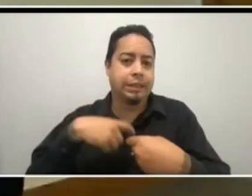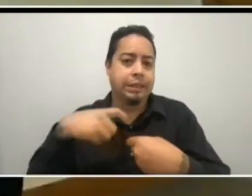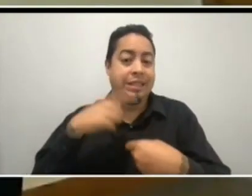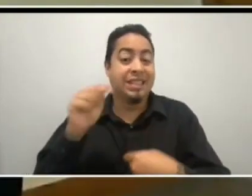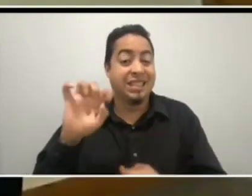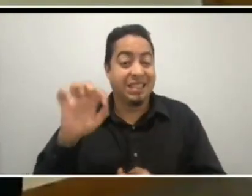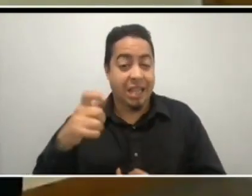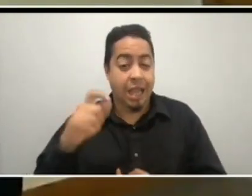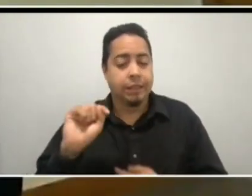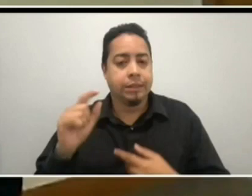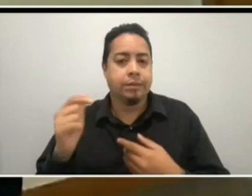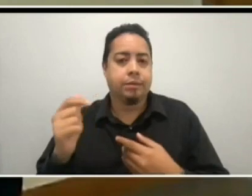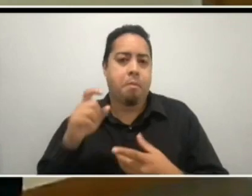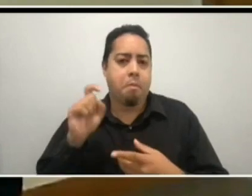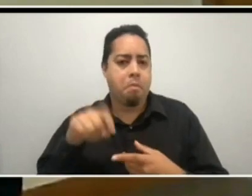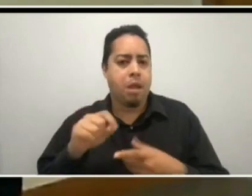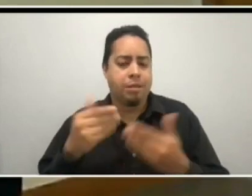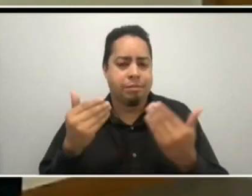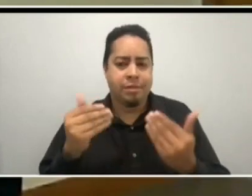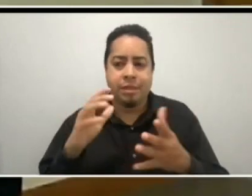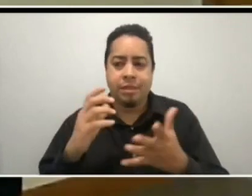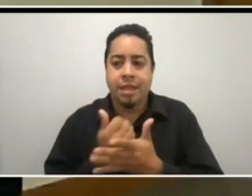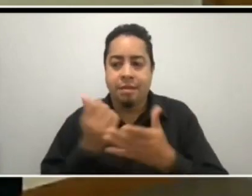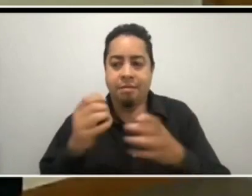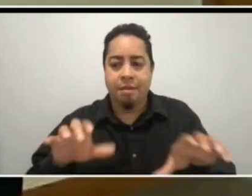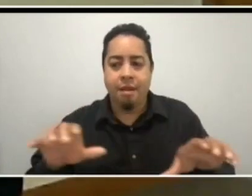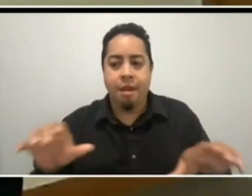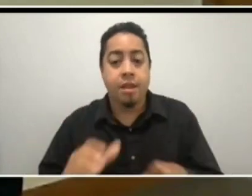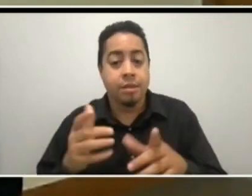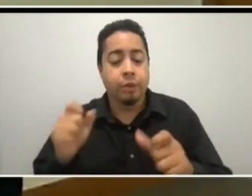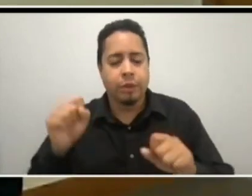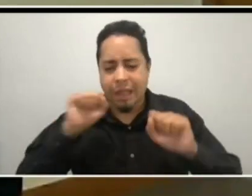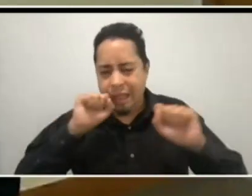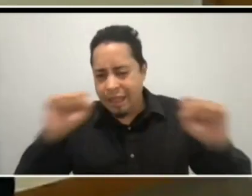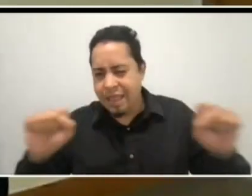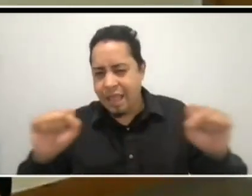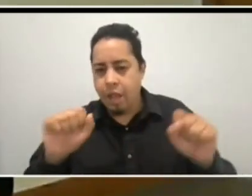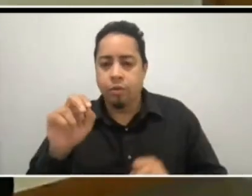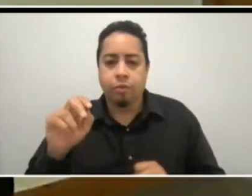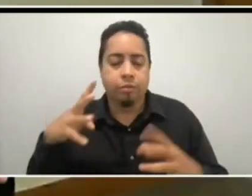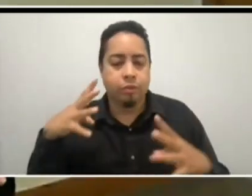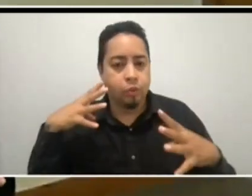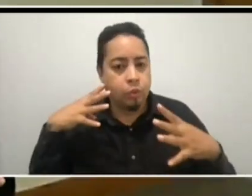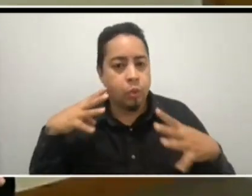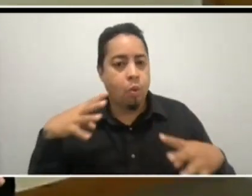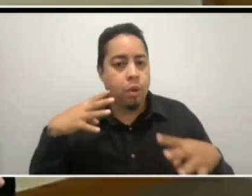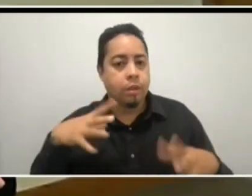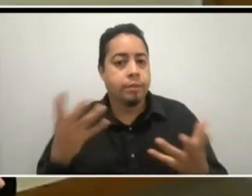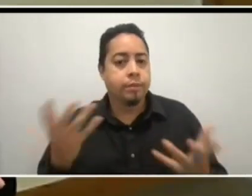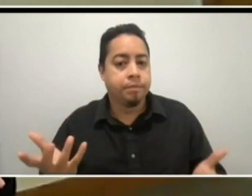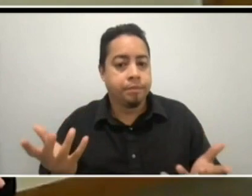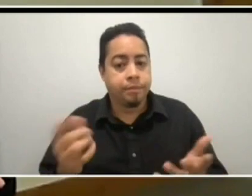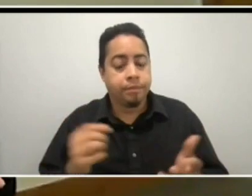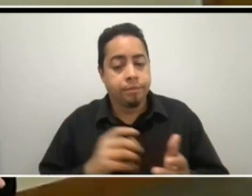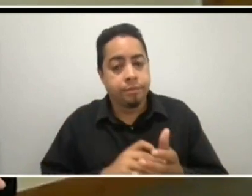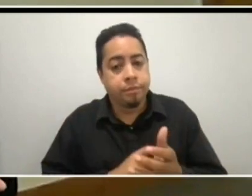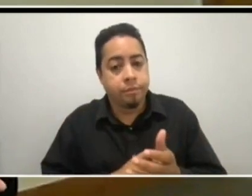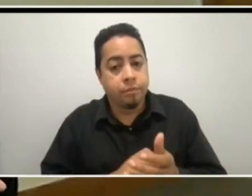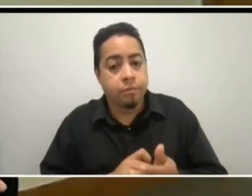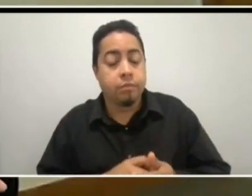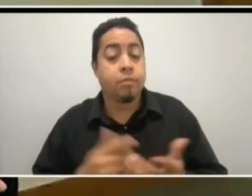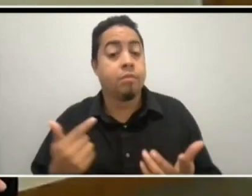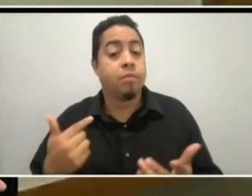loud noise, loud, consistent cadence of, you know, we hear that